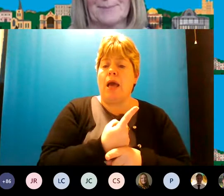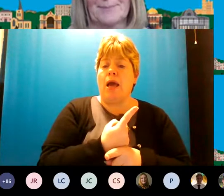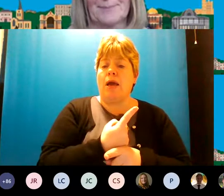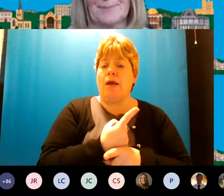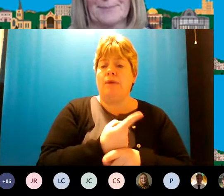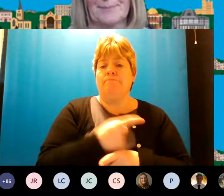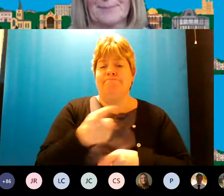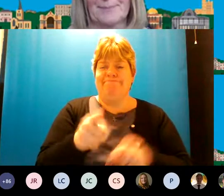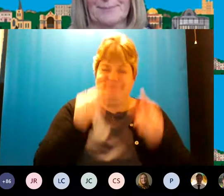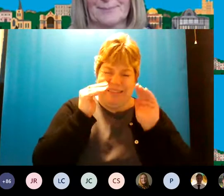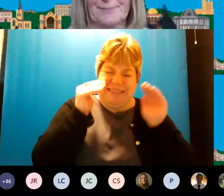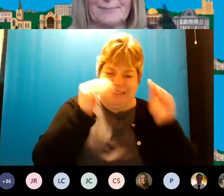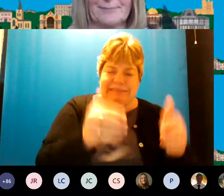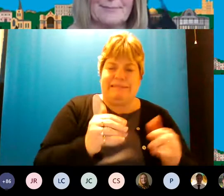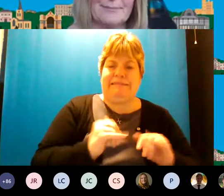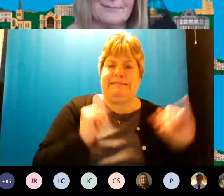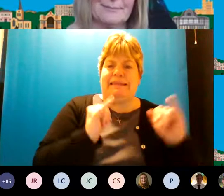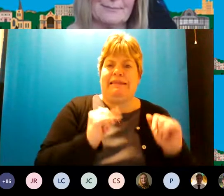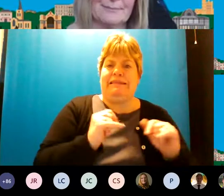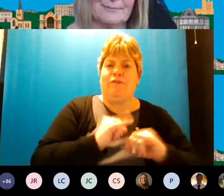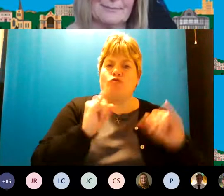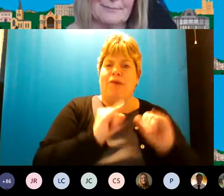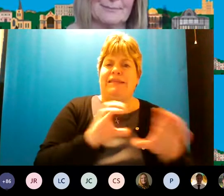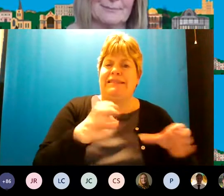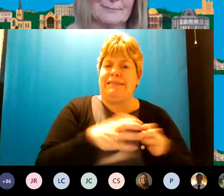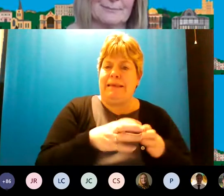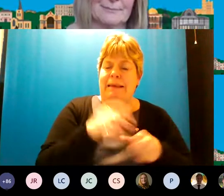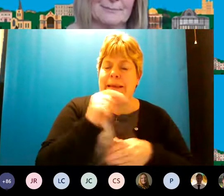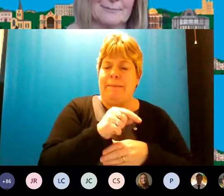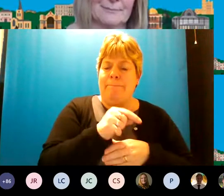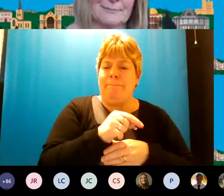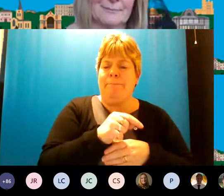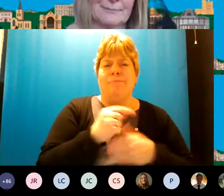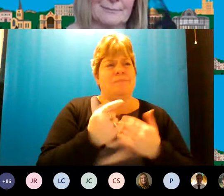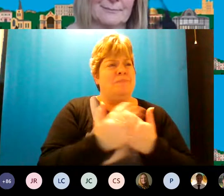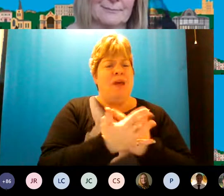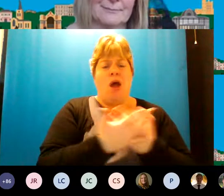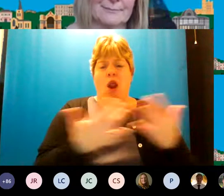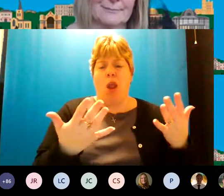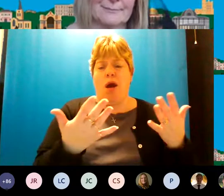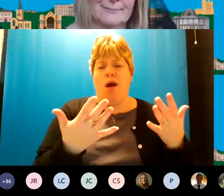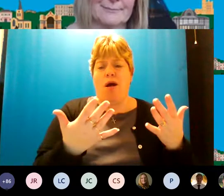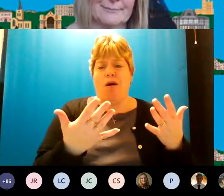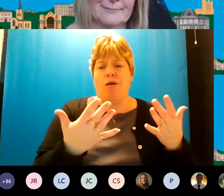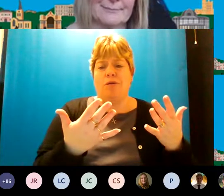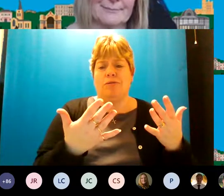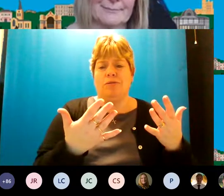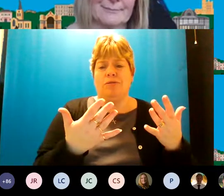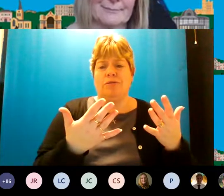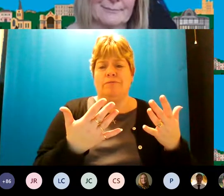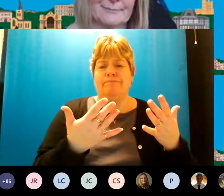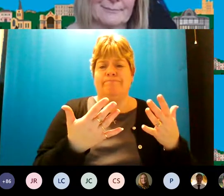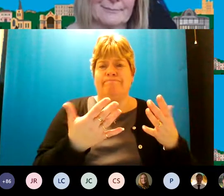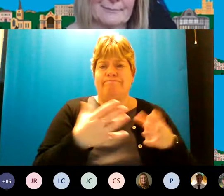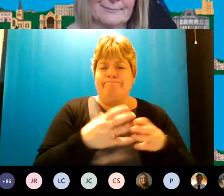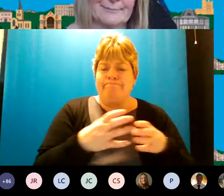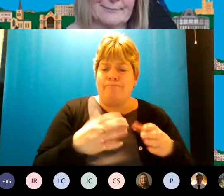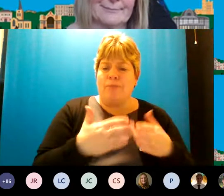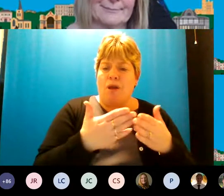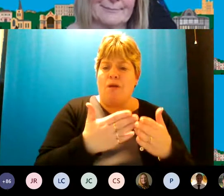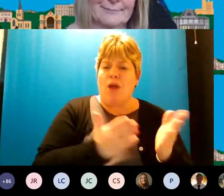intensive crisis team it is that there's lots of a great graduated offer along the way before